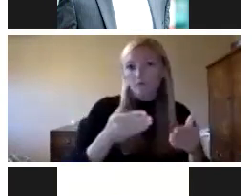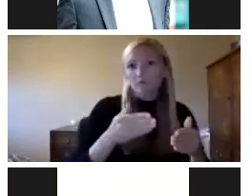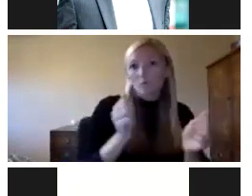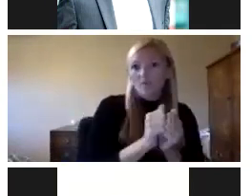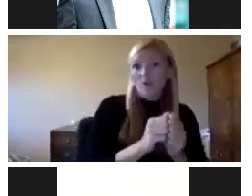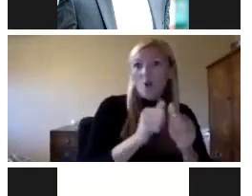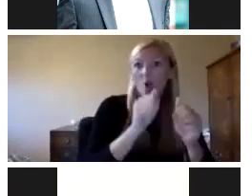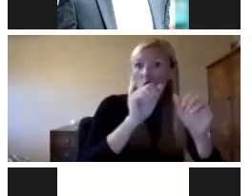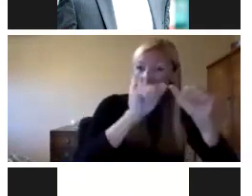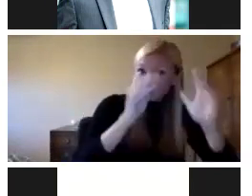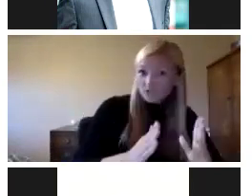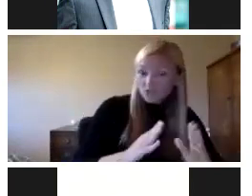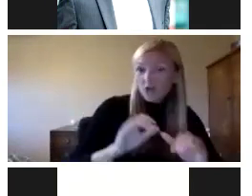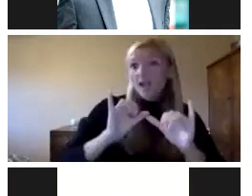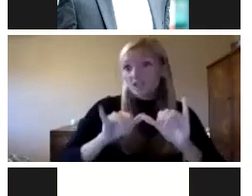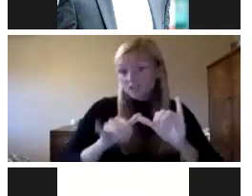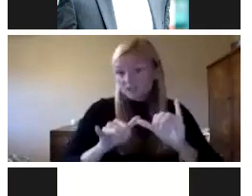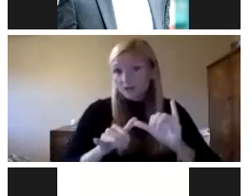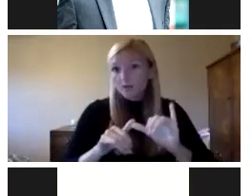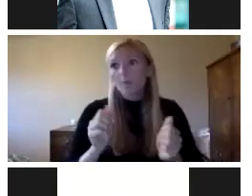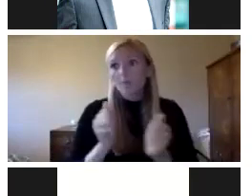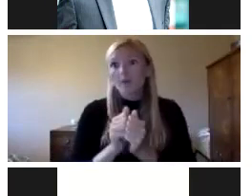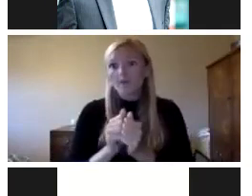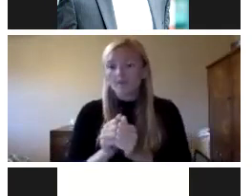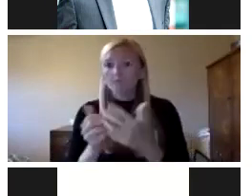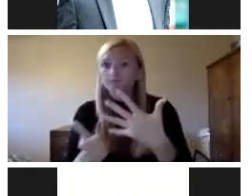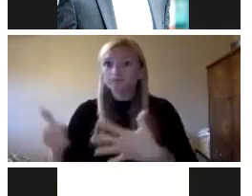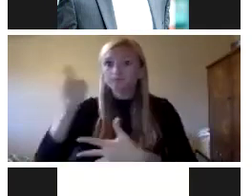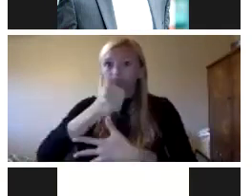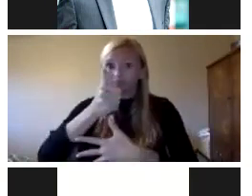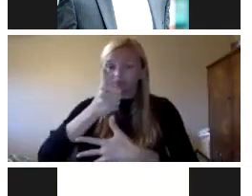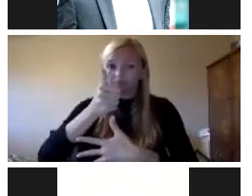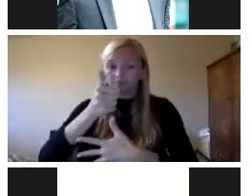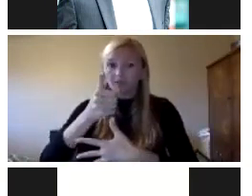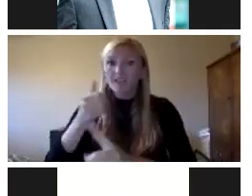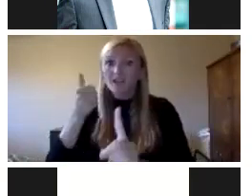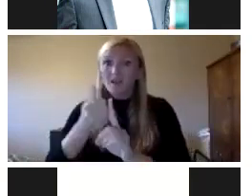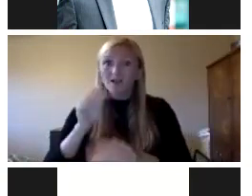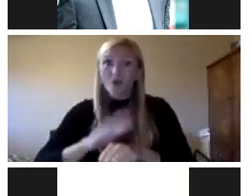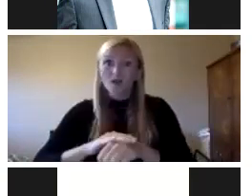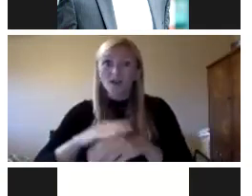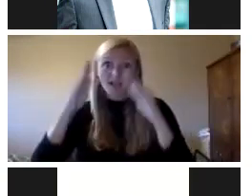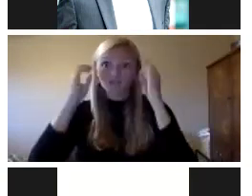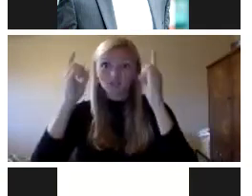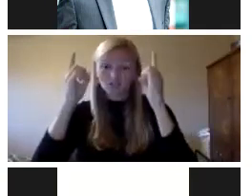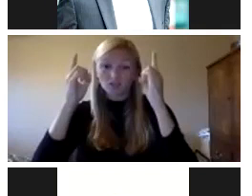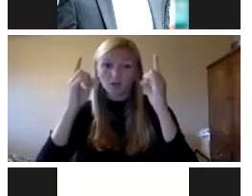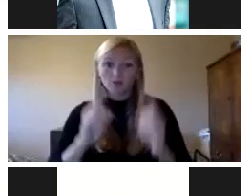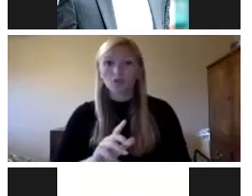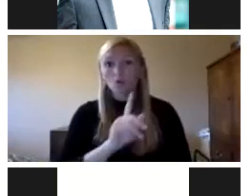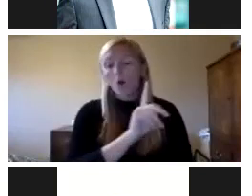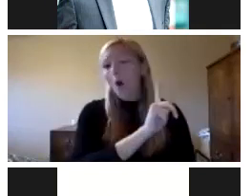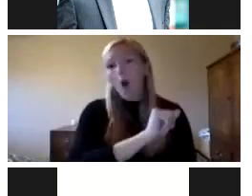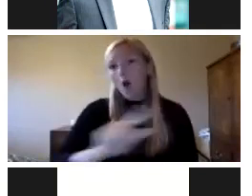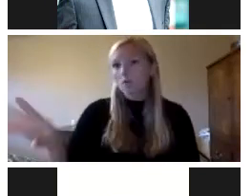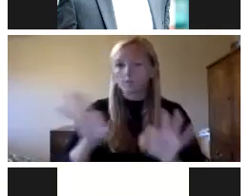engineering but especially for um the administrators and and folks we have in the education uh continuum here today you're all extremely important